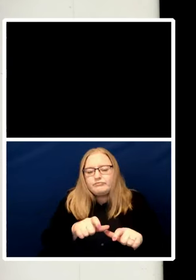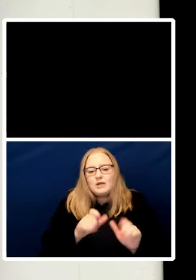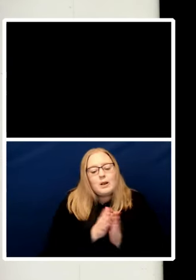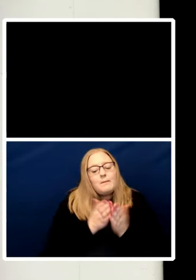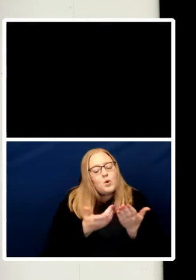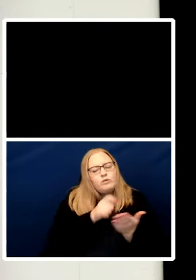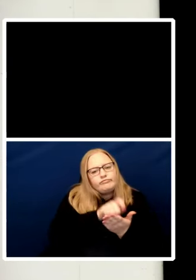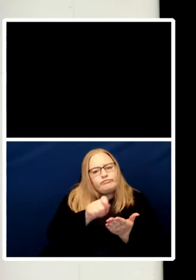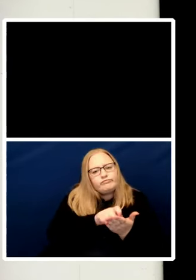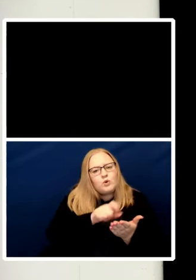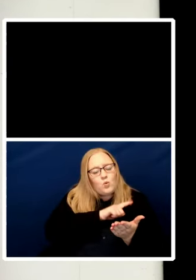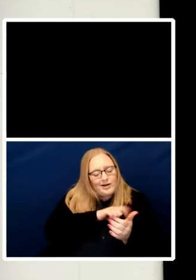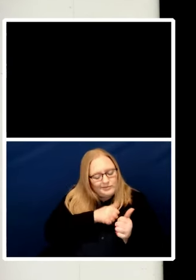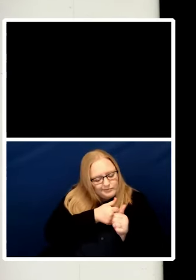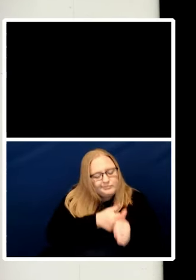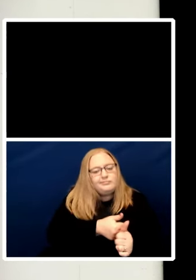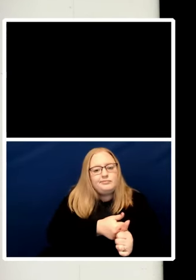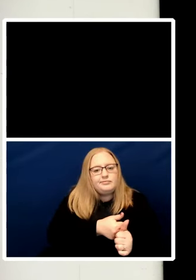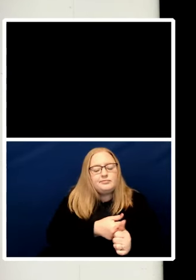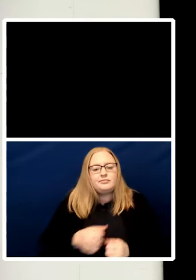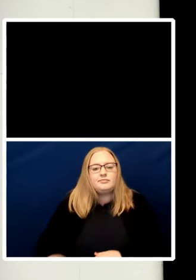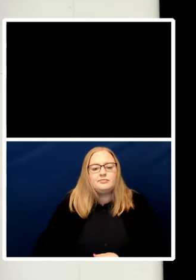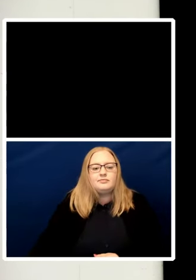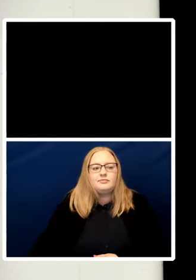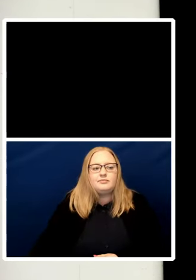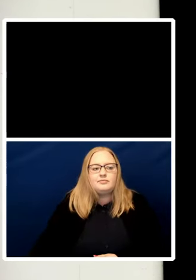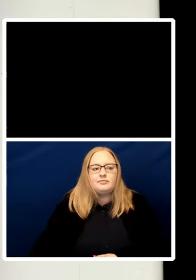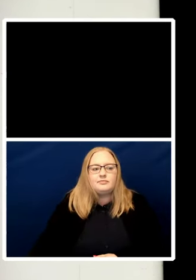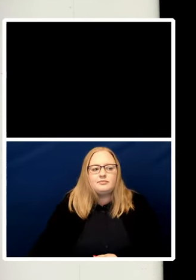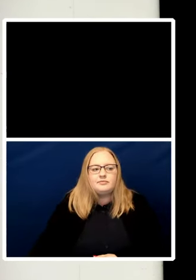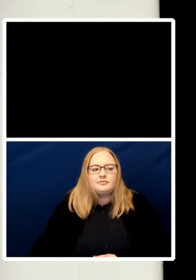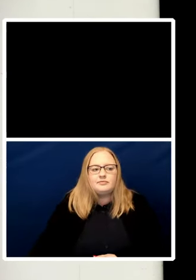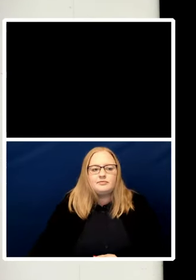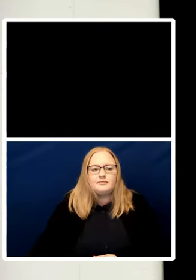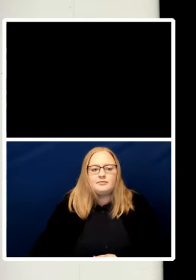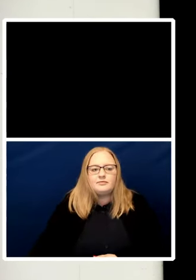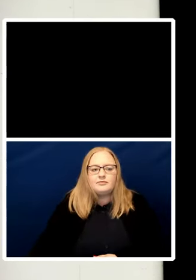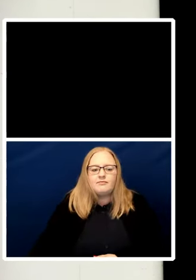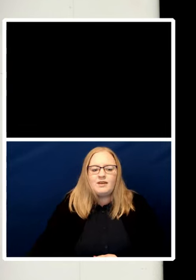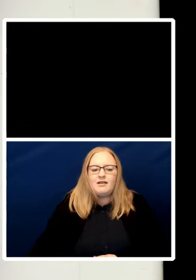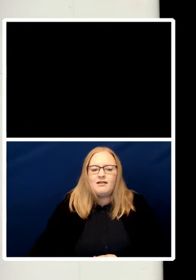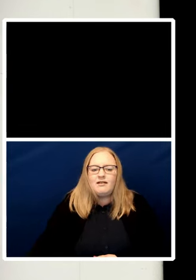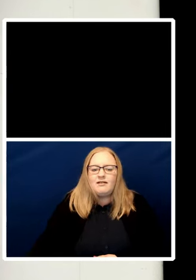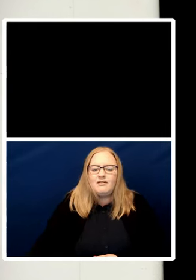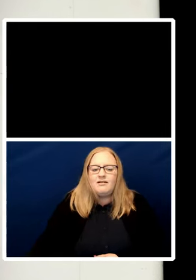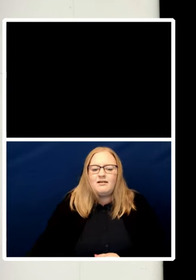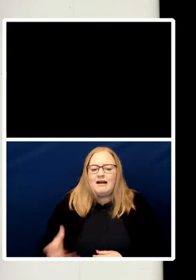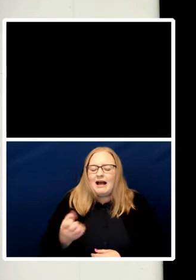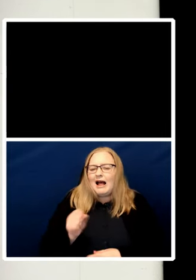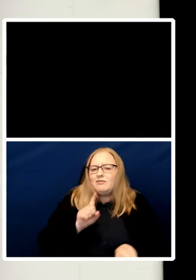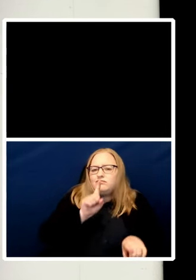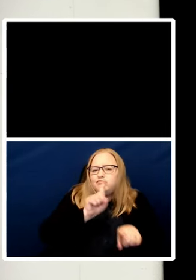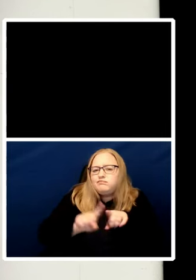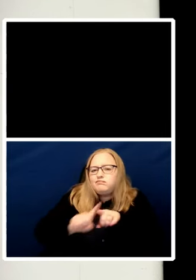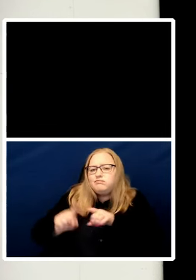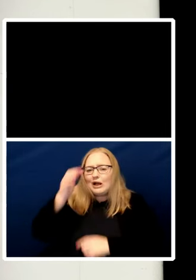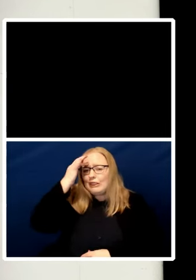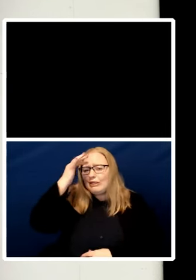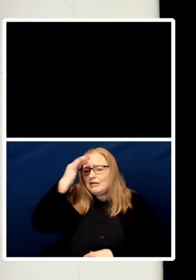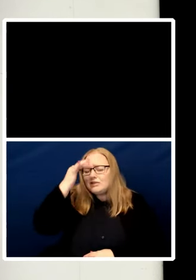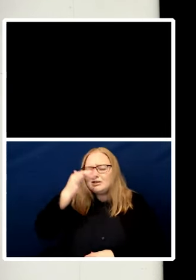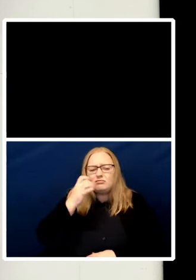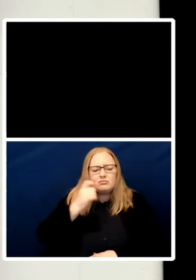competing theories about where human rights come from and why. Crucially, their development is